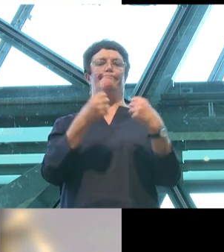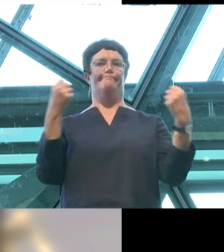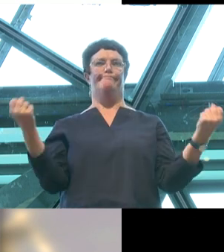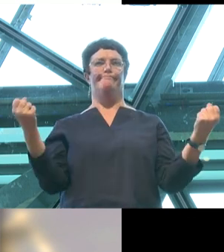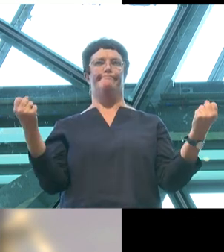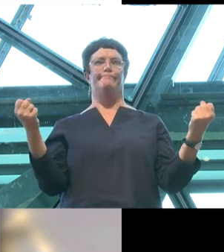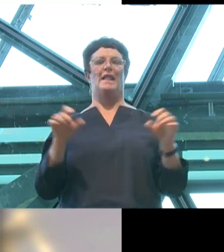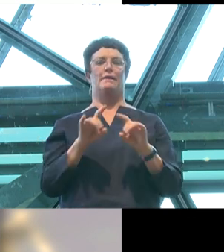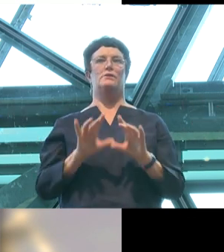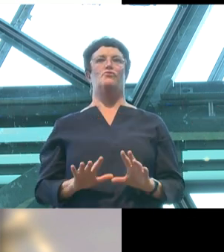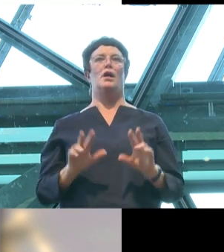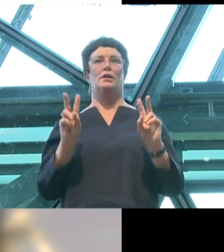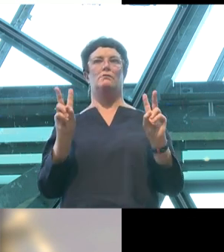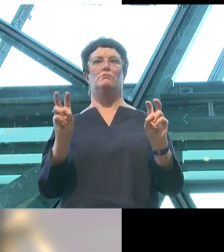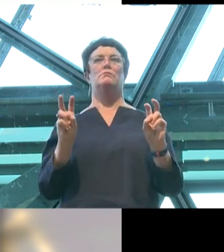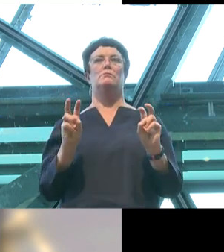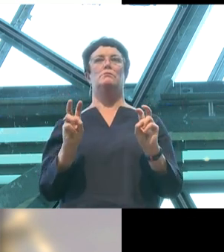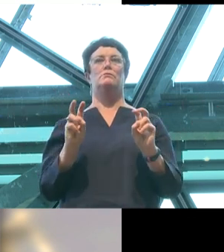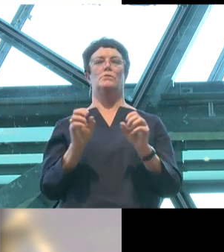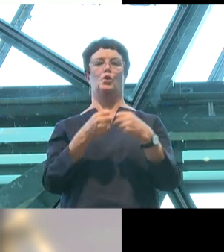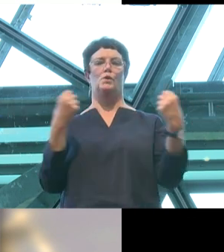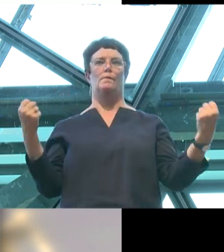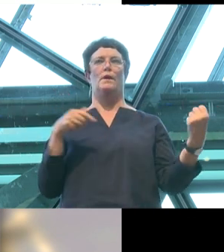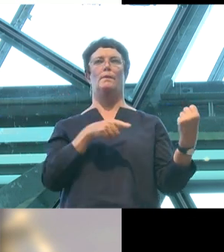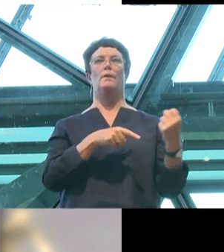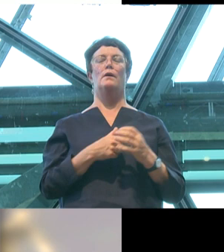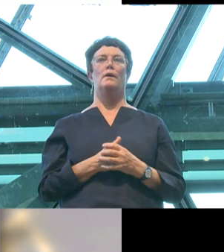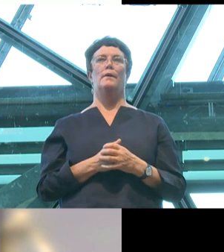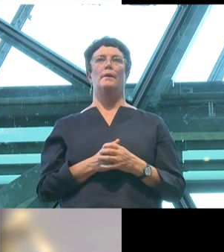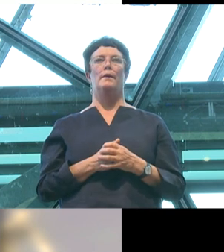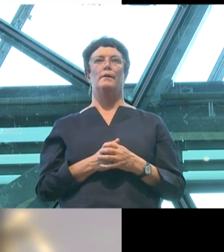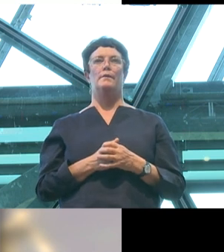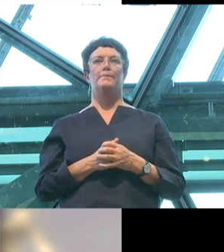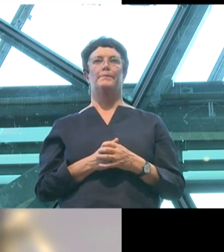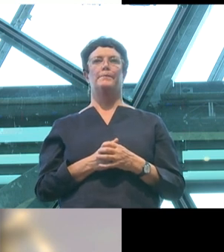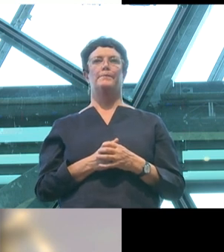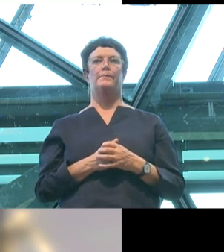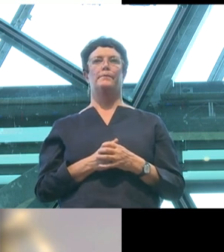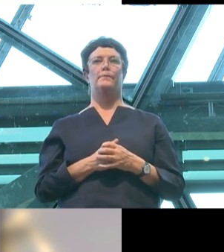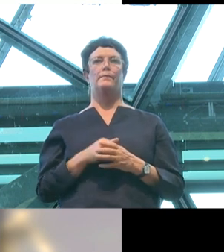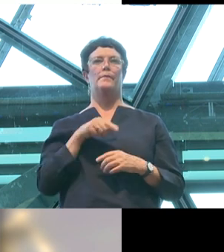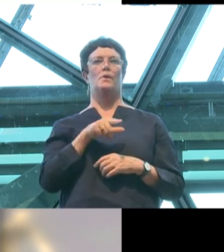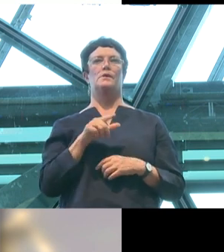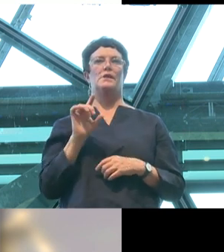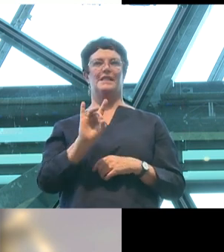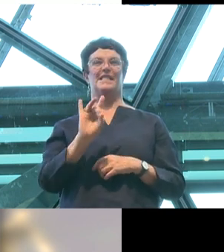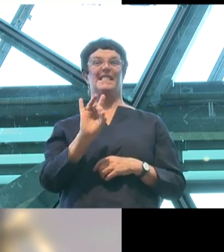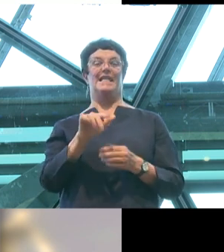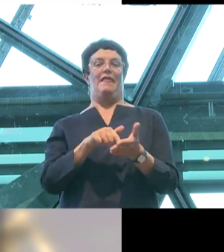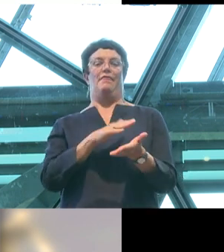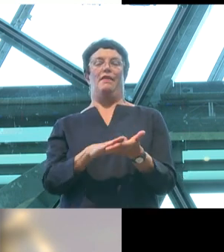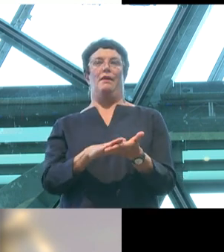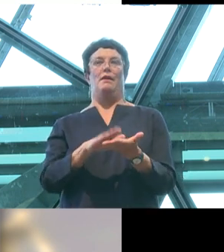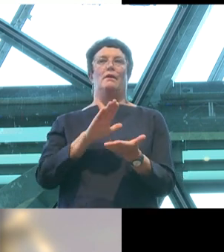Australian newspaper, which is widely regarded to be this country's newspaper of record, was in its tenth consecutive month of